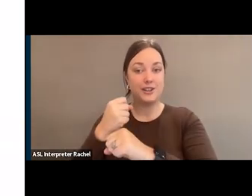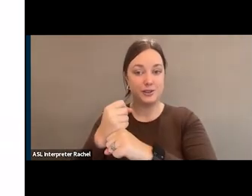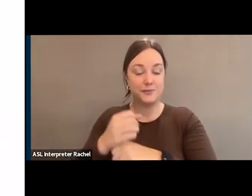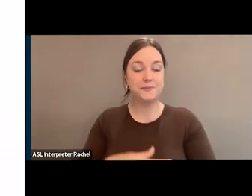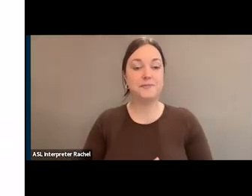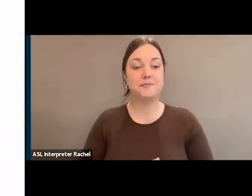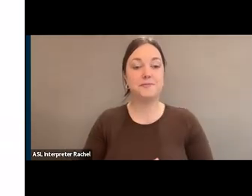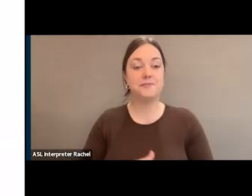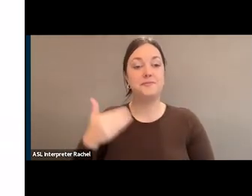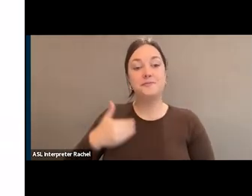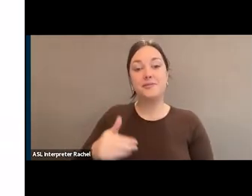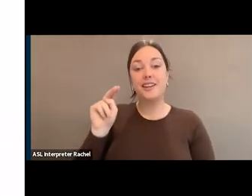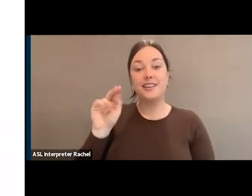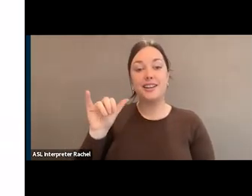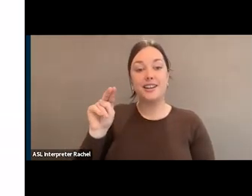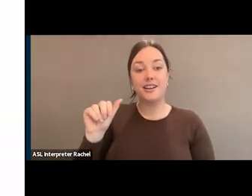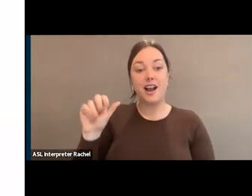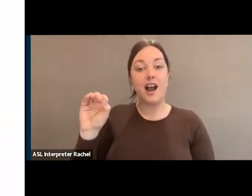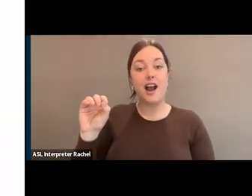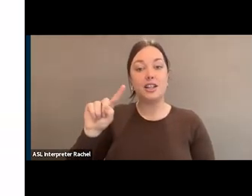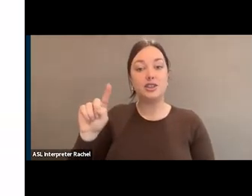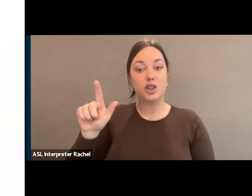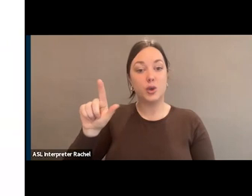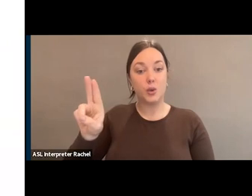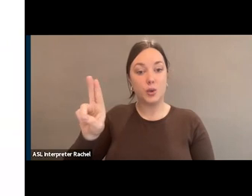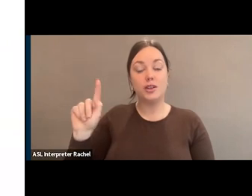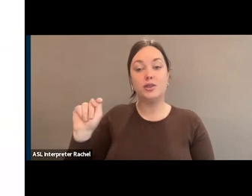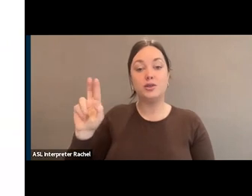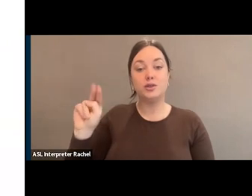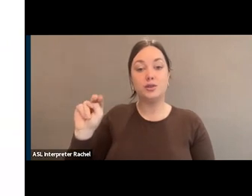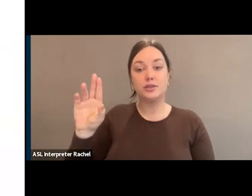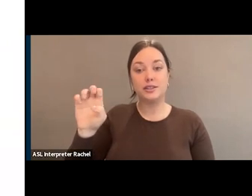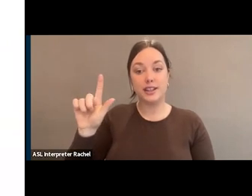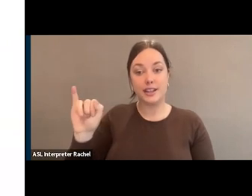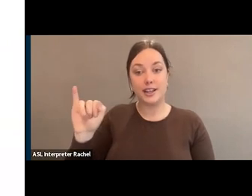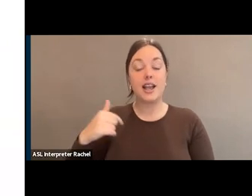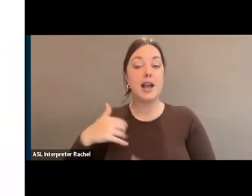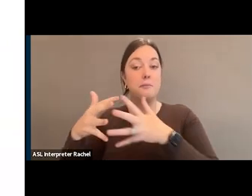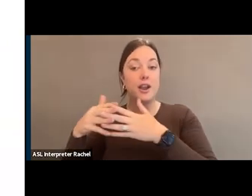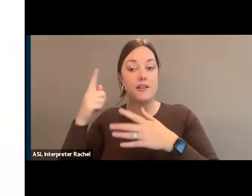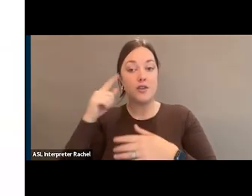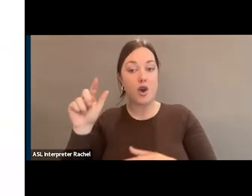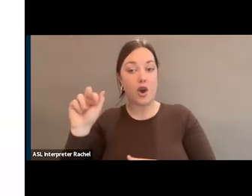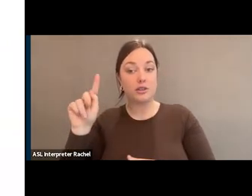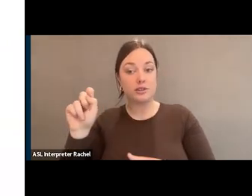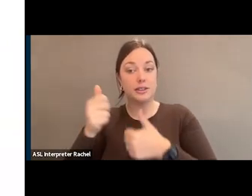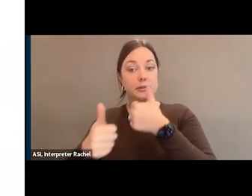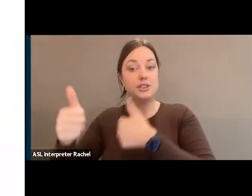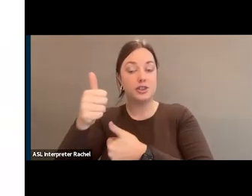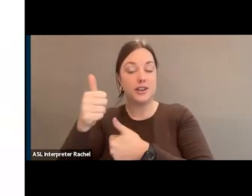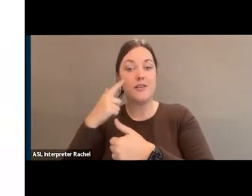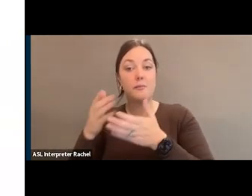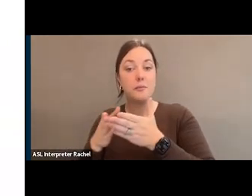My name is Nina Oslu Tunjli. I wear two hats here with Americans for the Arts. I'm the Chief Counsel of Government and Public Affairs